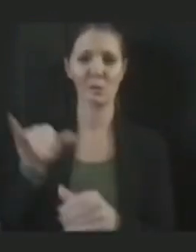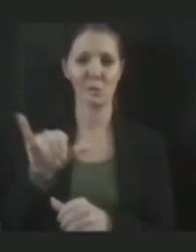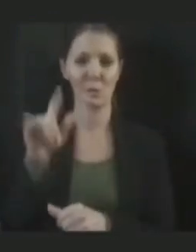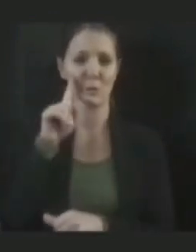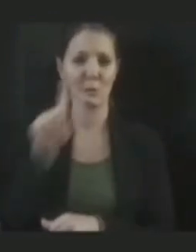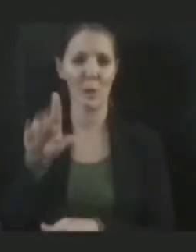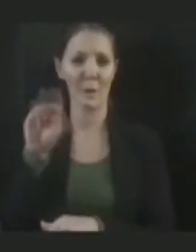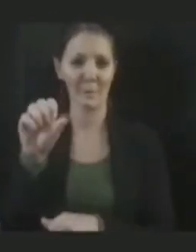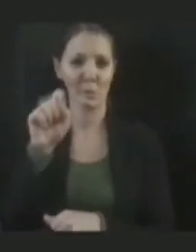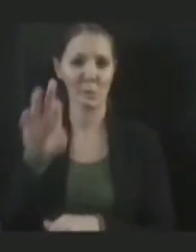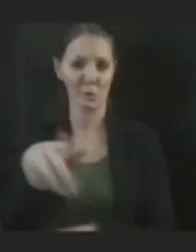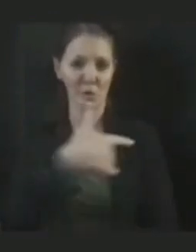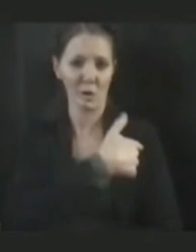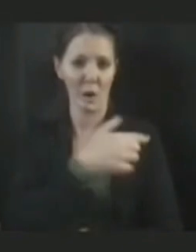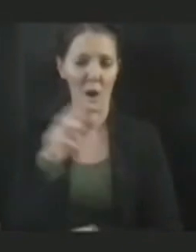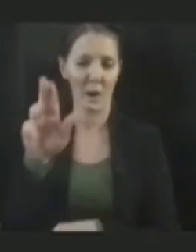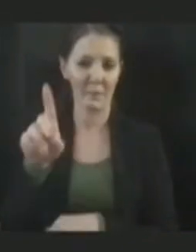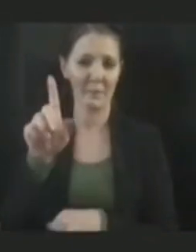care hospital, right?